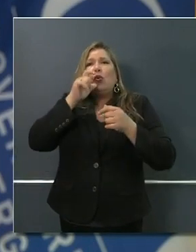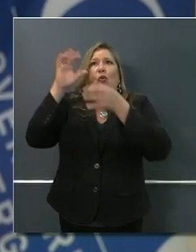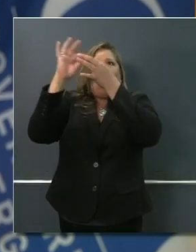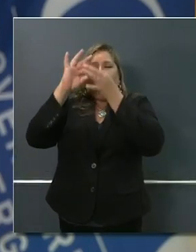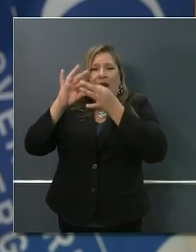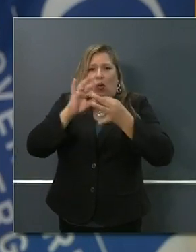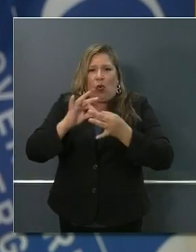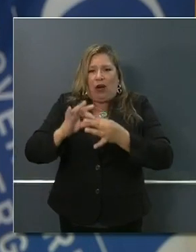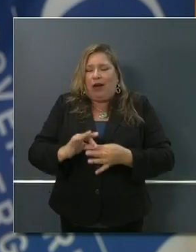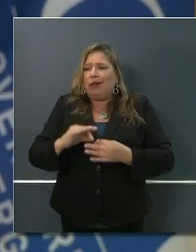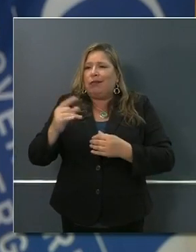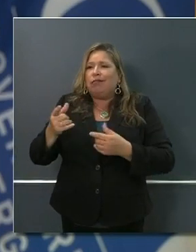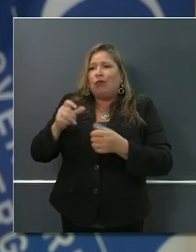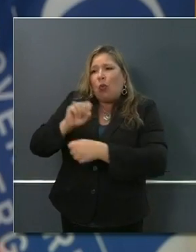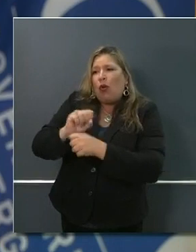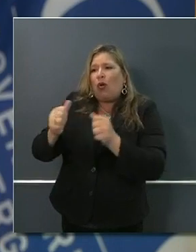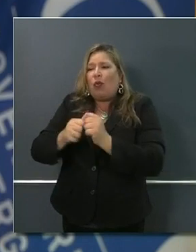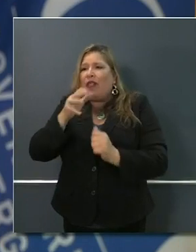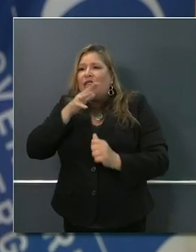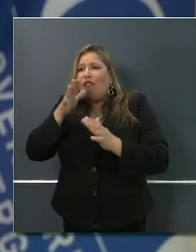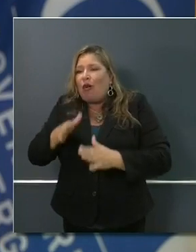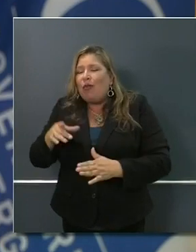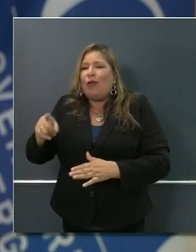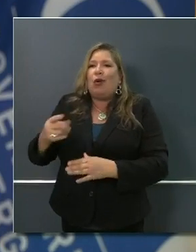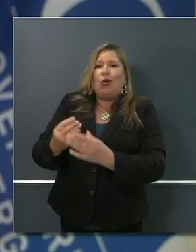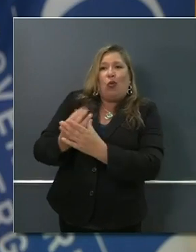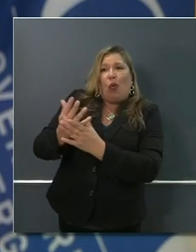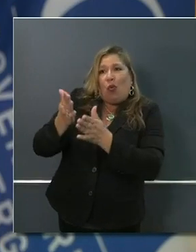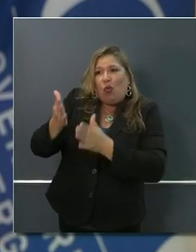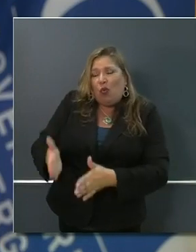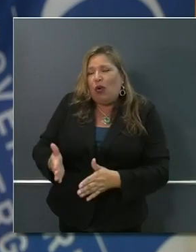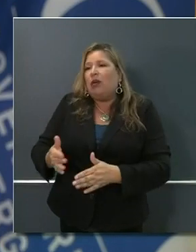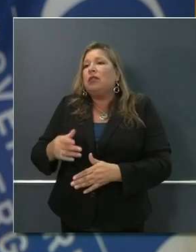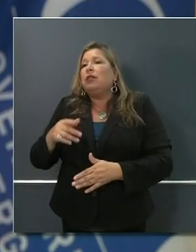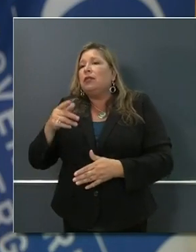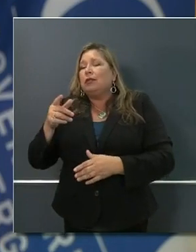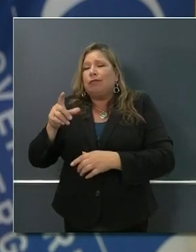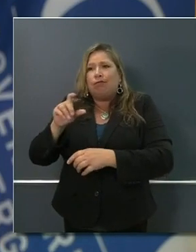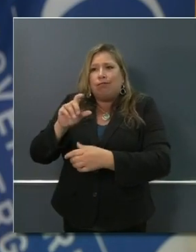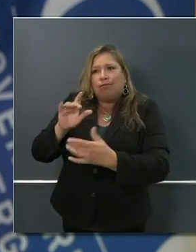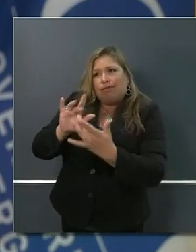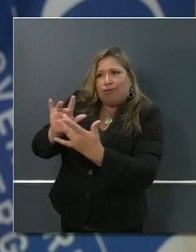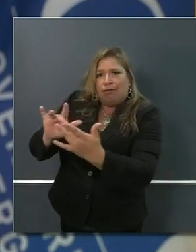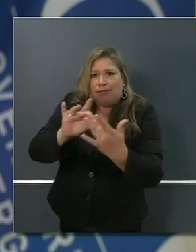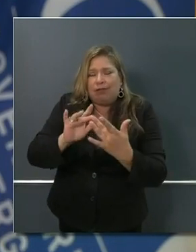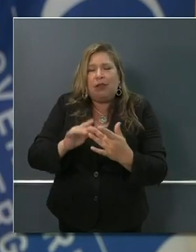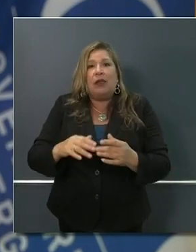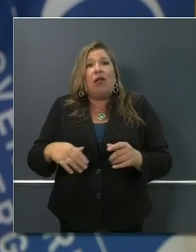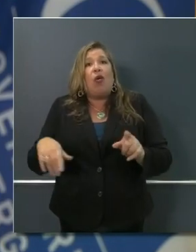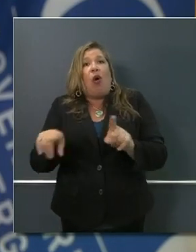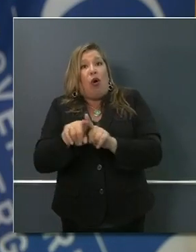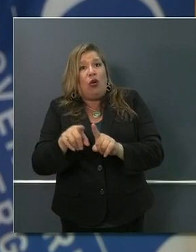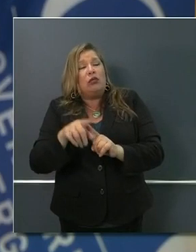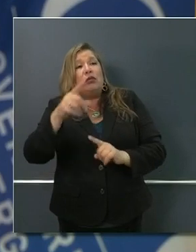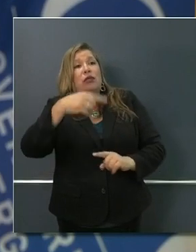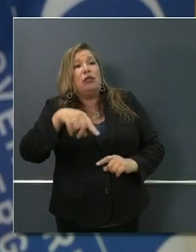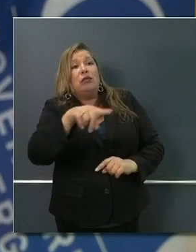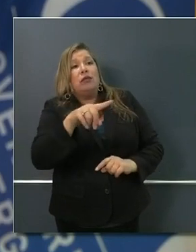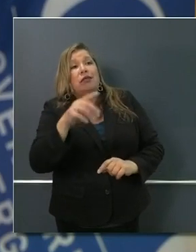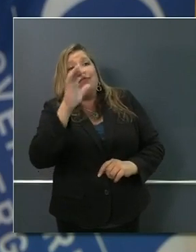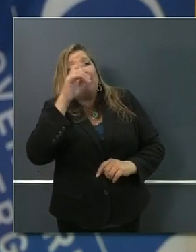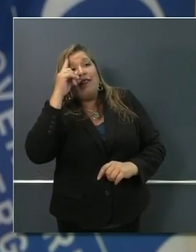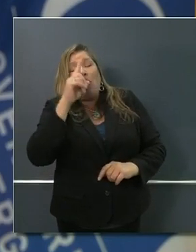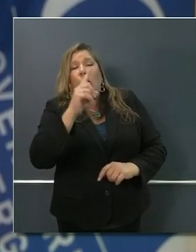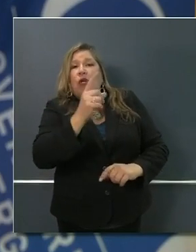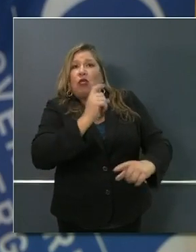They take straight donations. And oftentimes, if there's just not enough money to cover the farmer's cost of